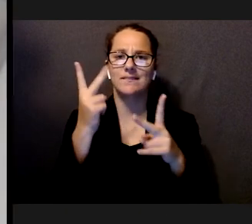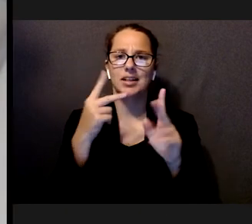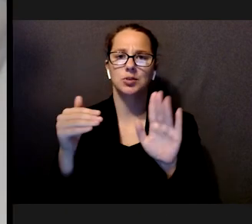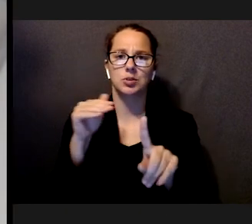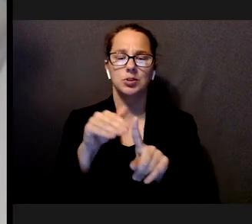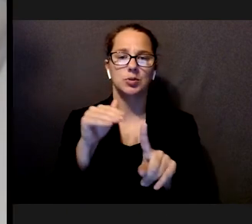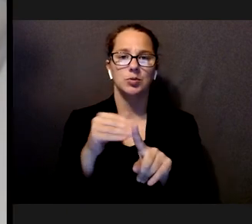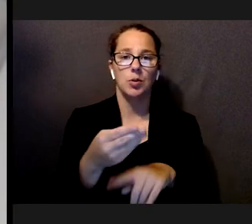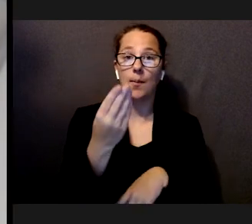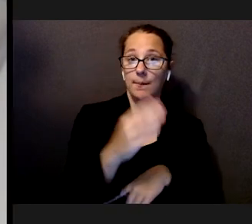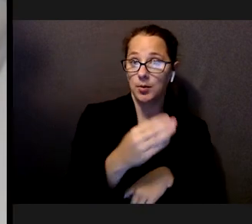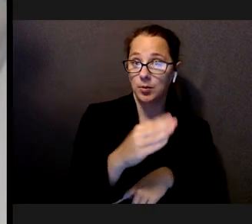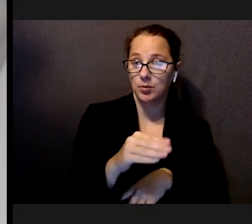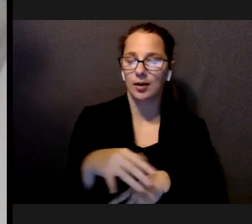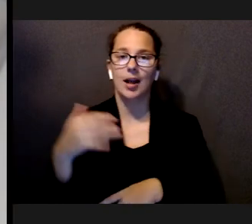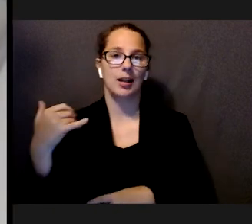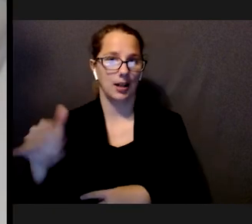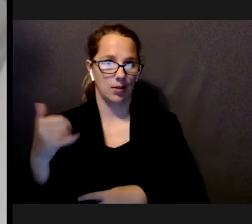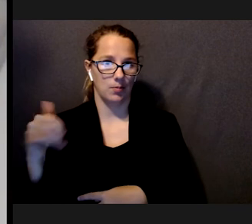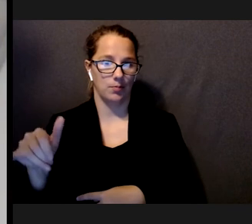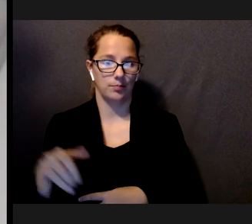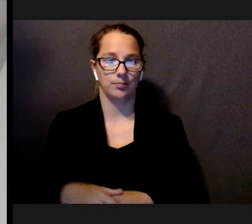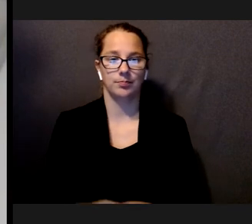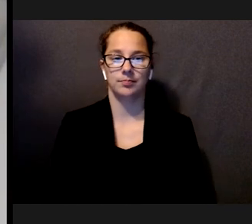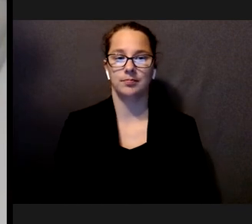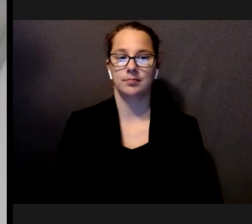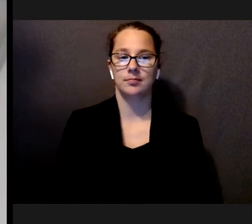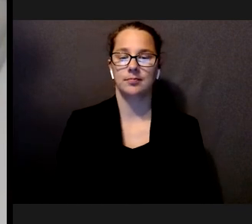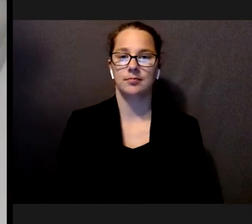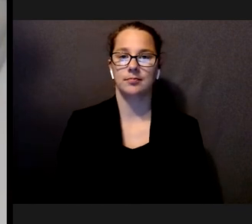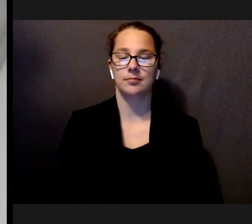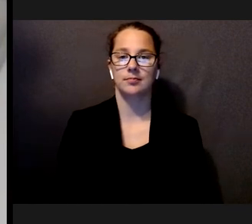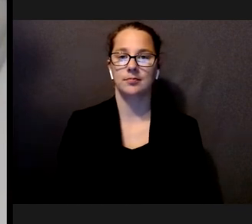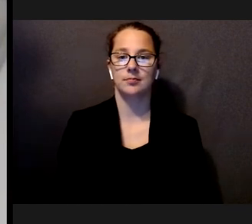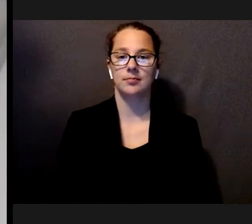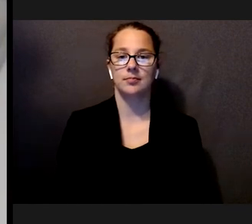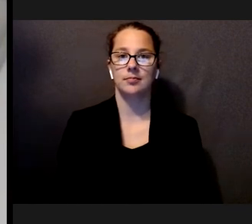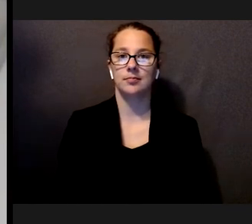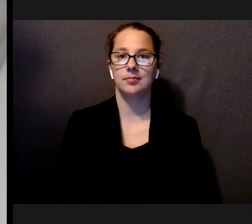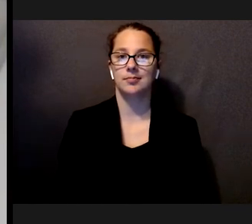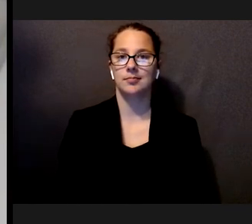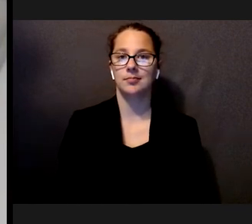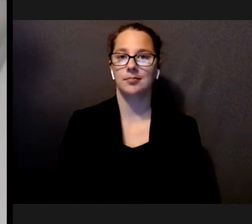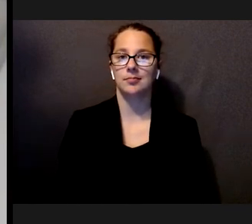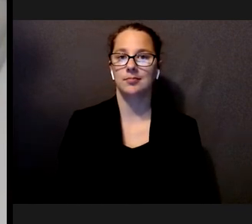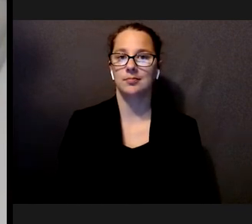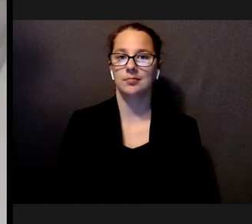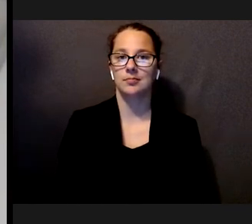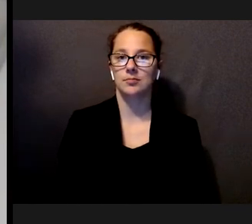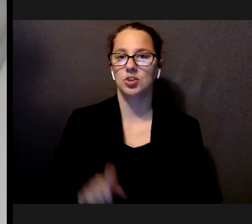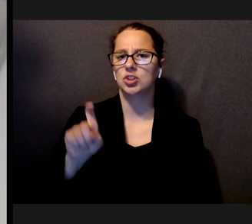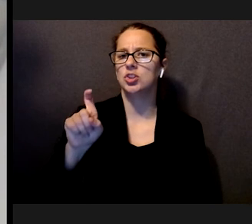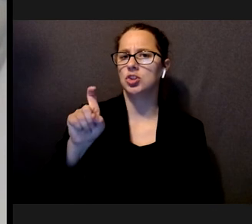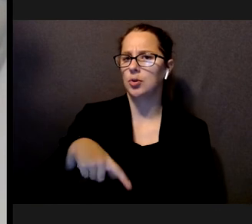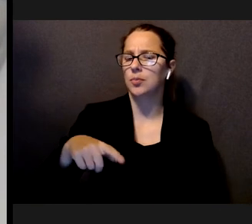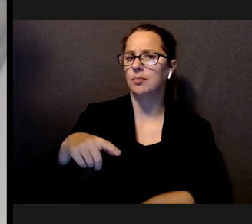blue and yellow, and these were designed to be less visible than